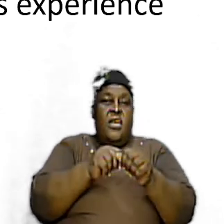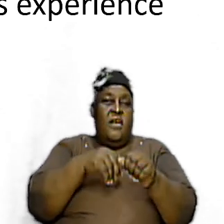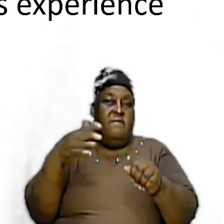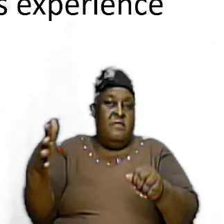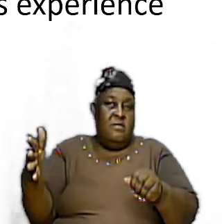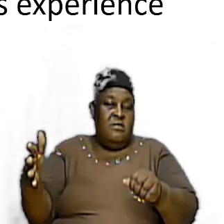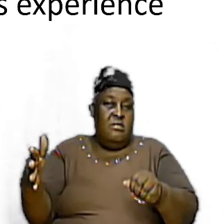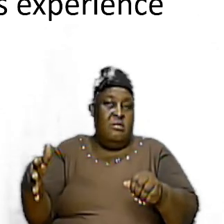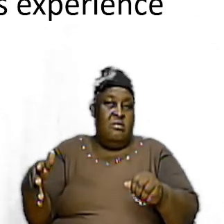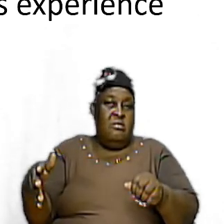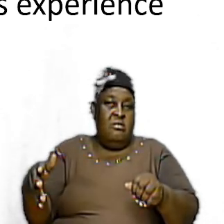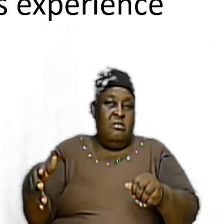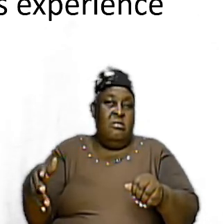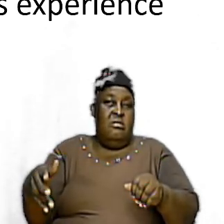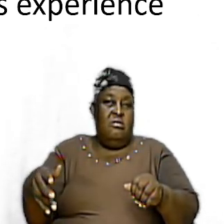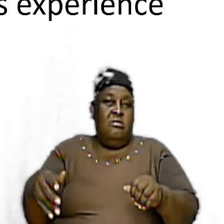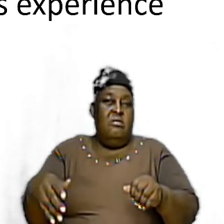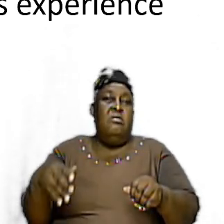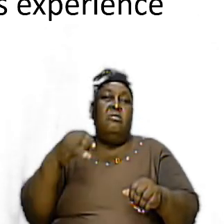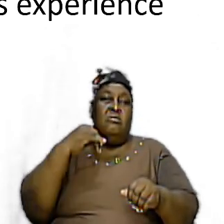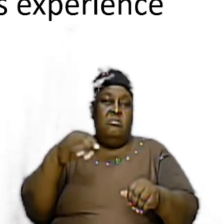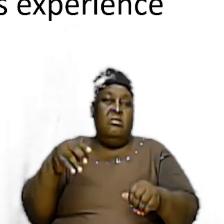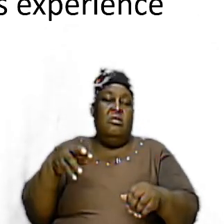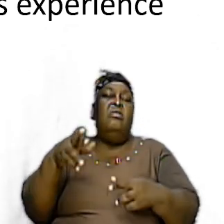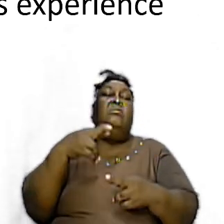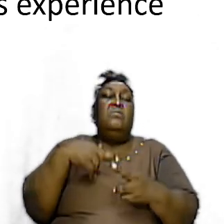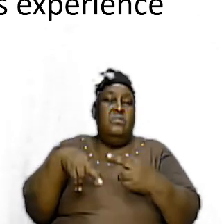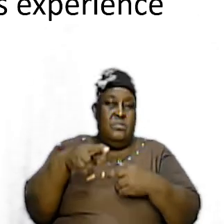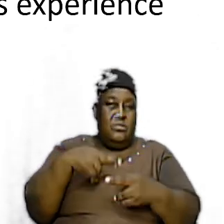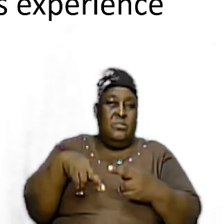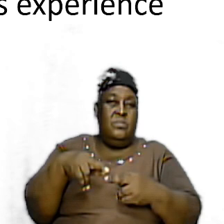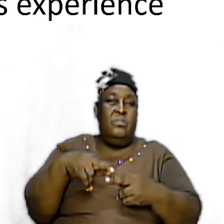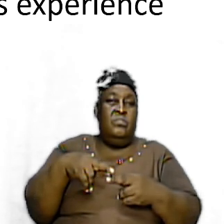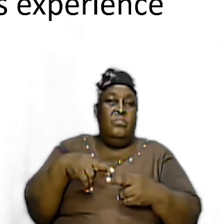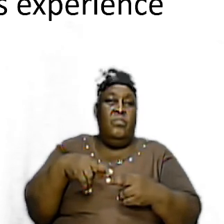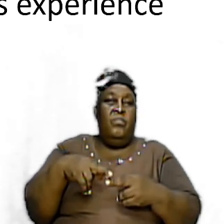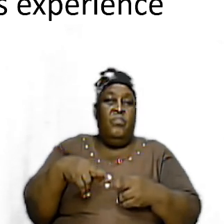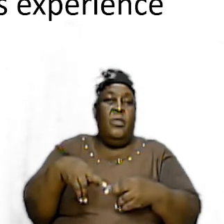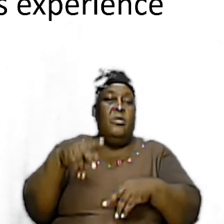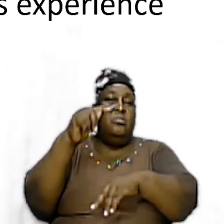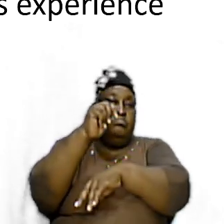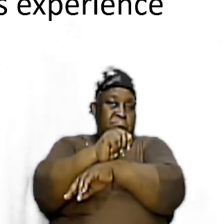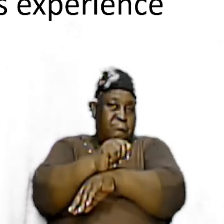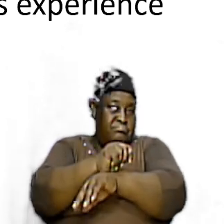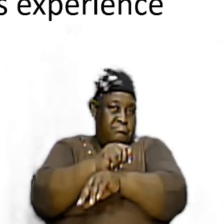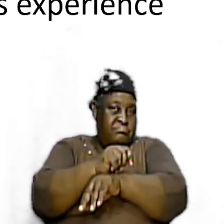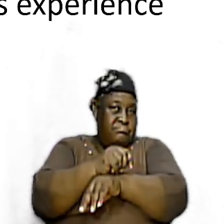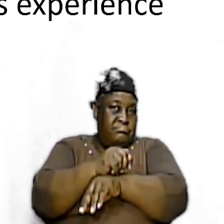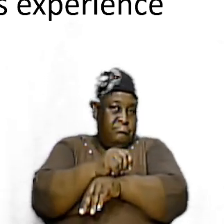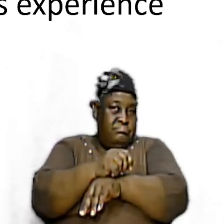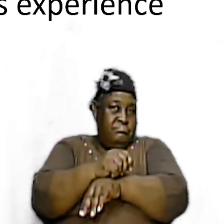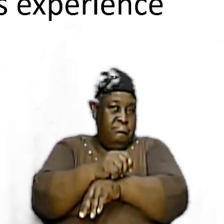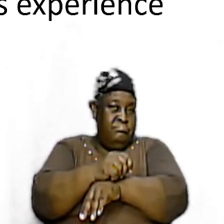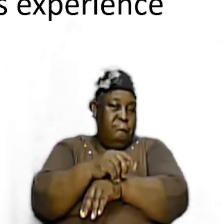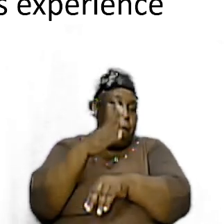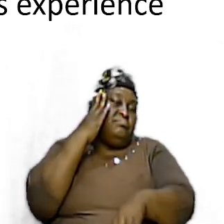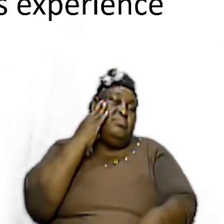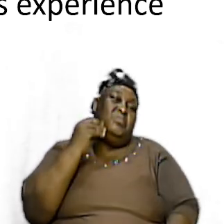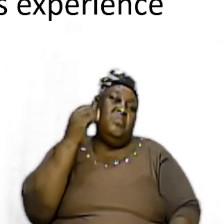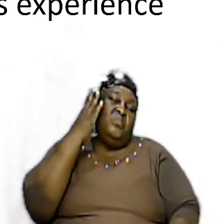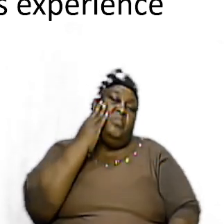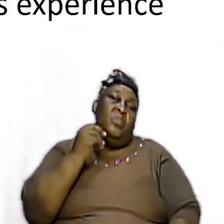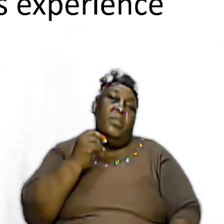here now brethren beloved is in relation to the tabernacle to the experience